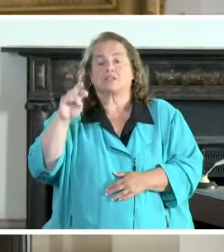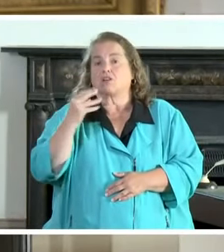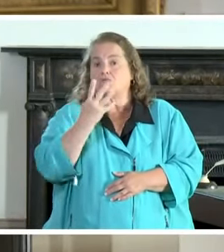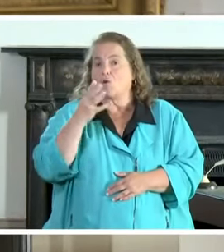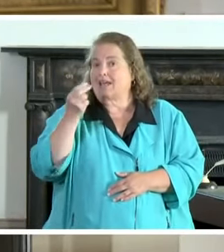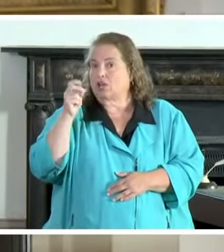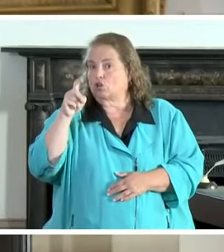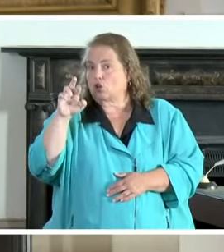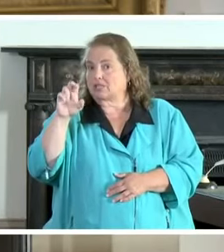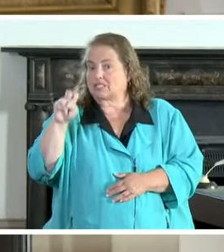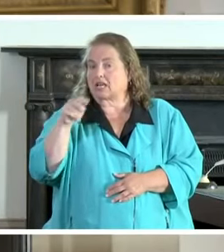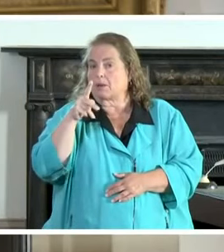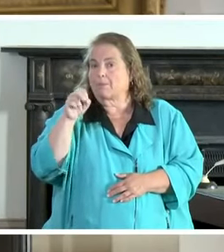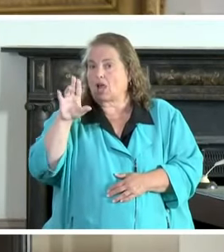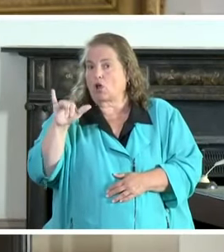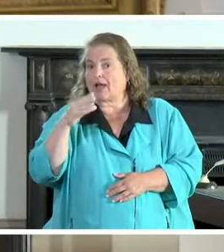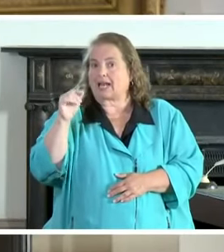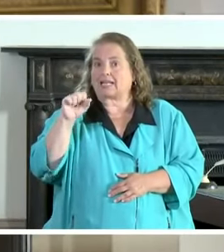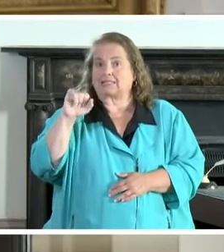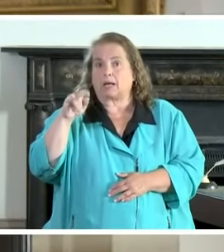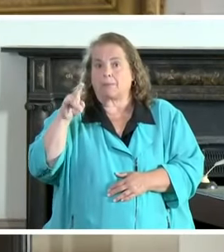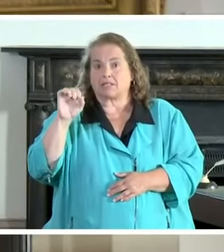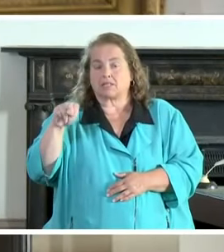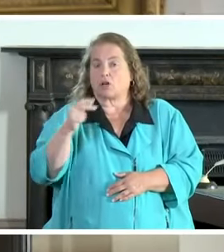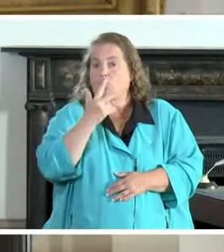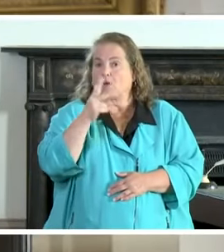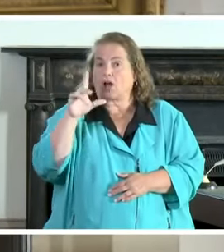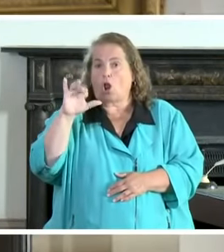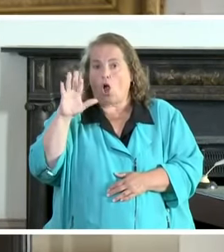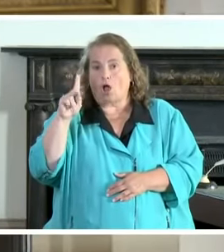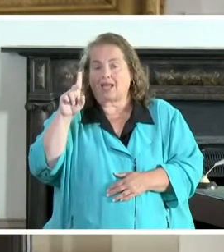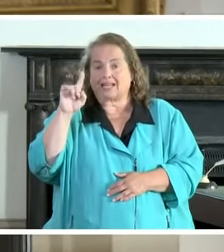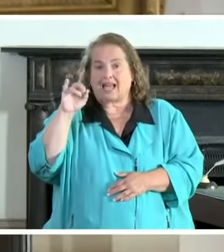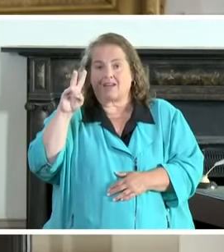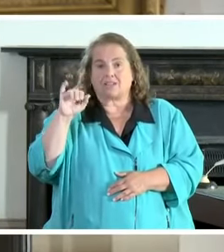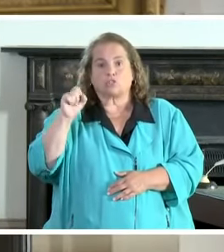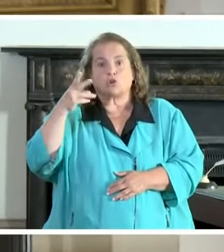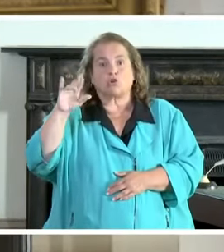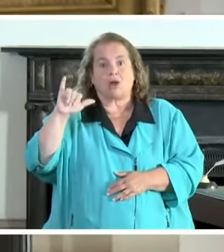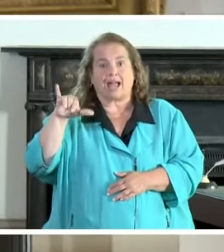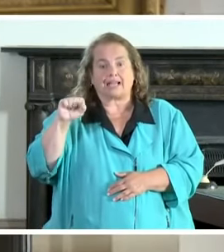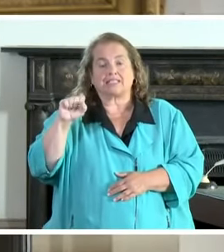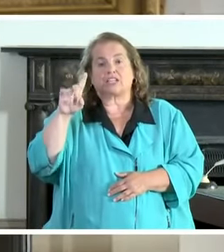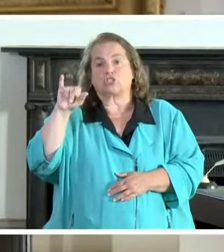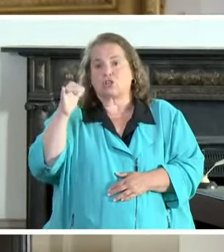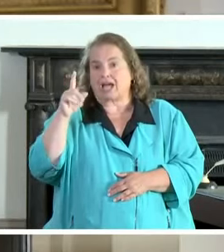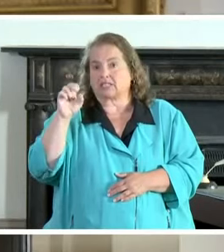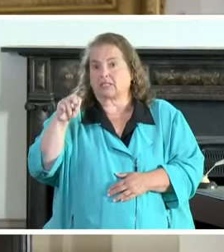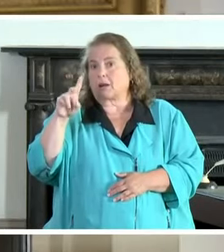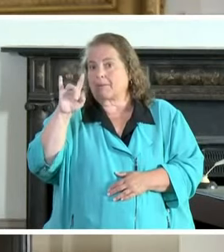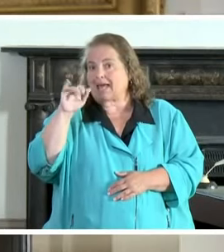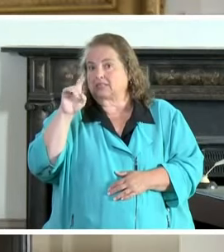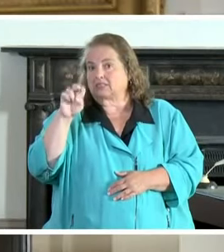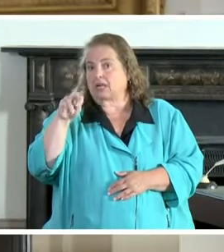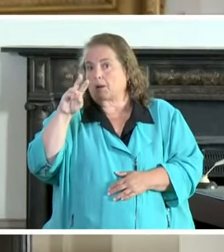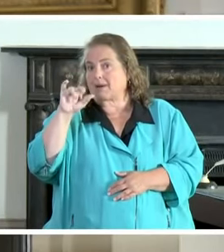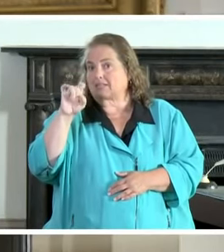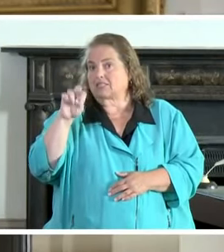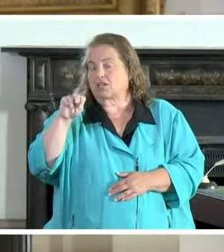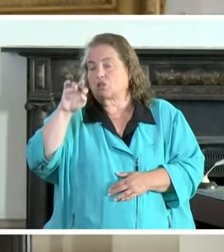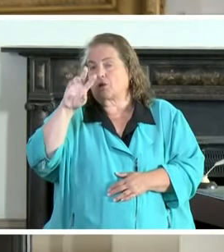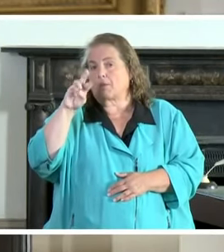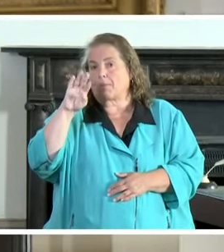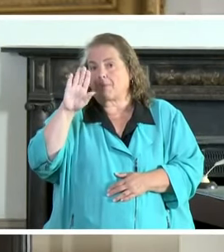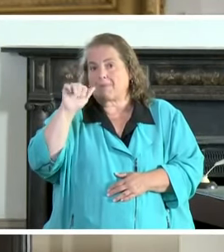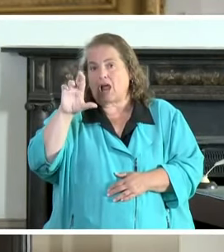henderson perry and simpson 3 in clark davis graves jackson madison mason baron breath